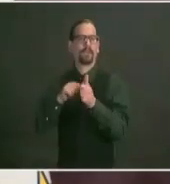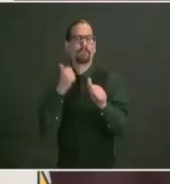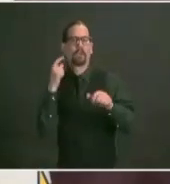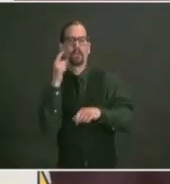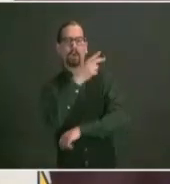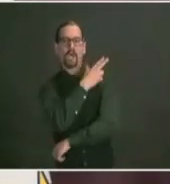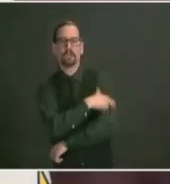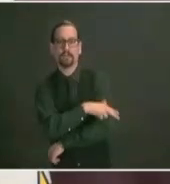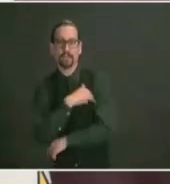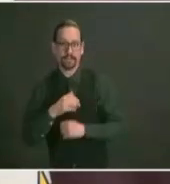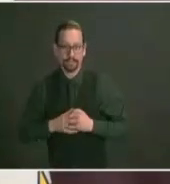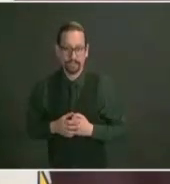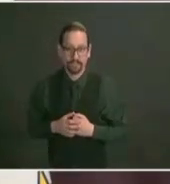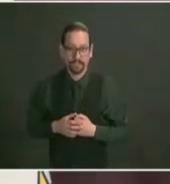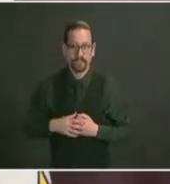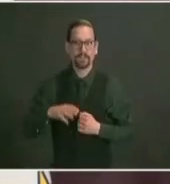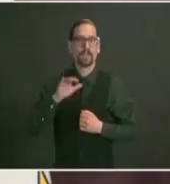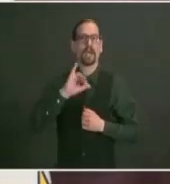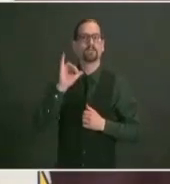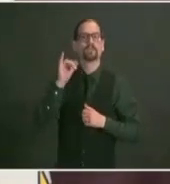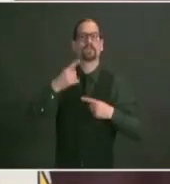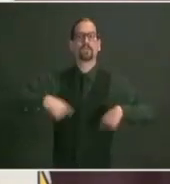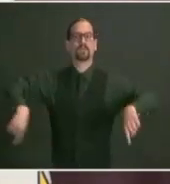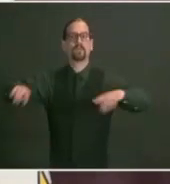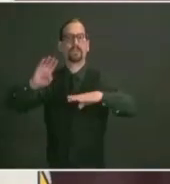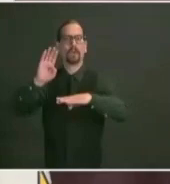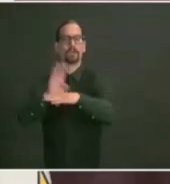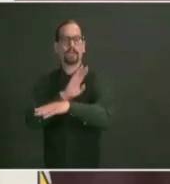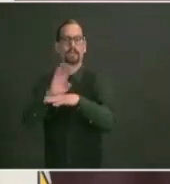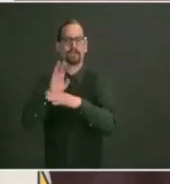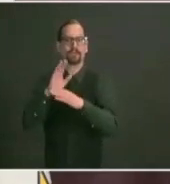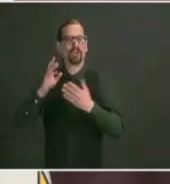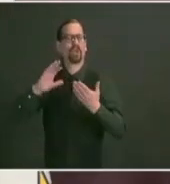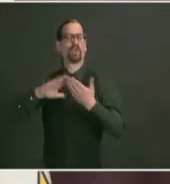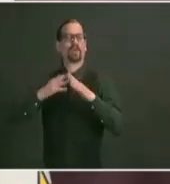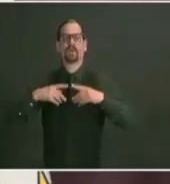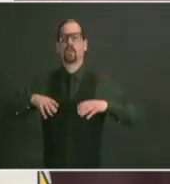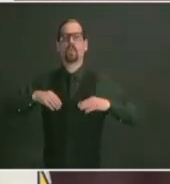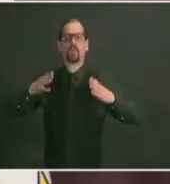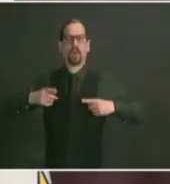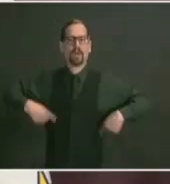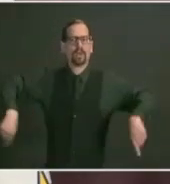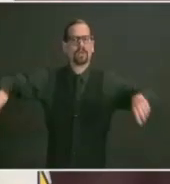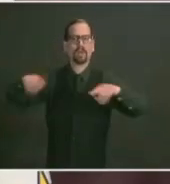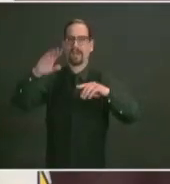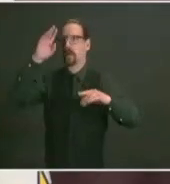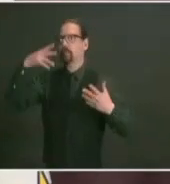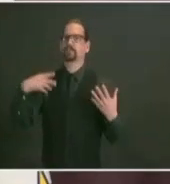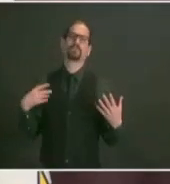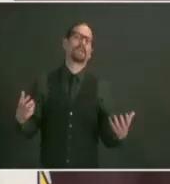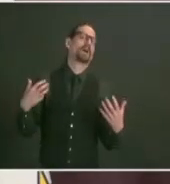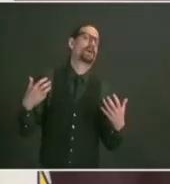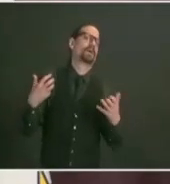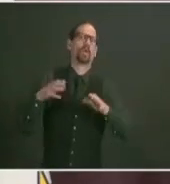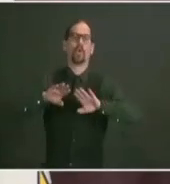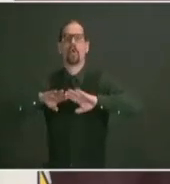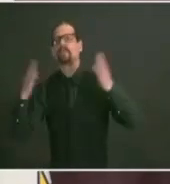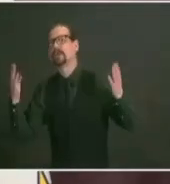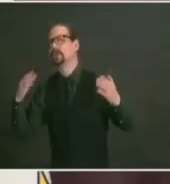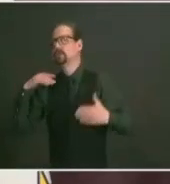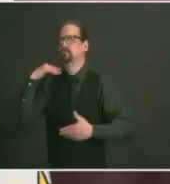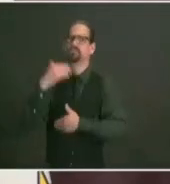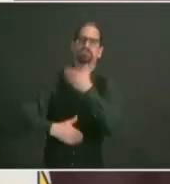that we're able to make some of the restriction adjustments that the governor referenced we talked about last week and that is what's planned for